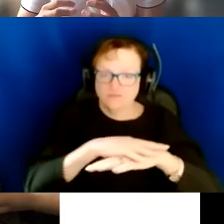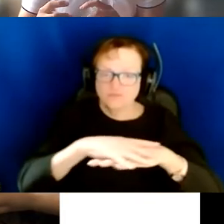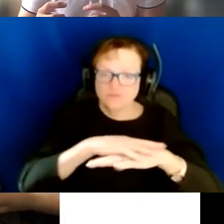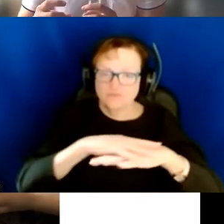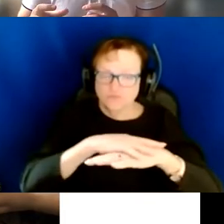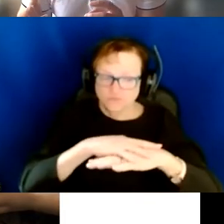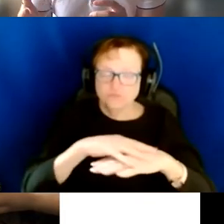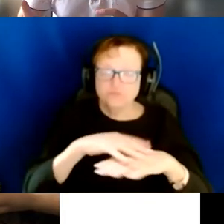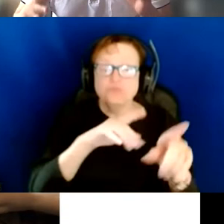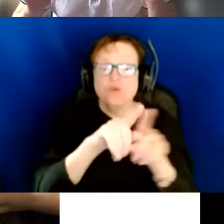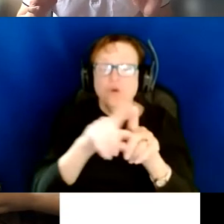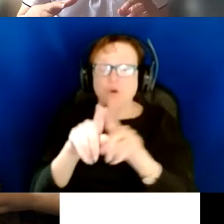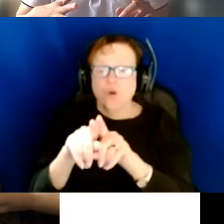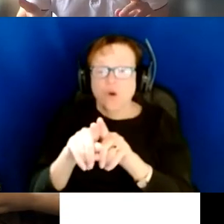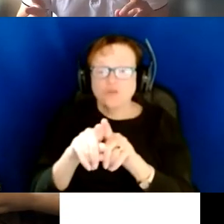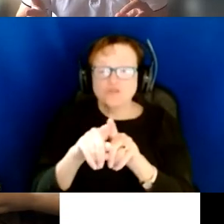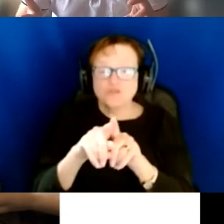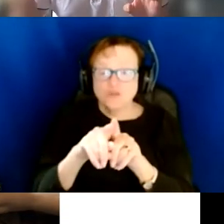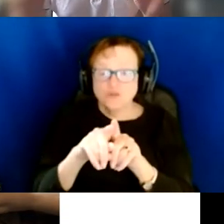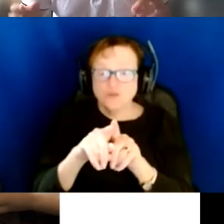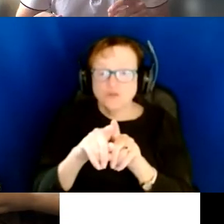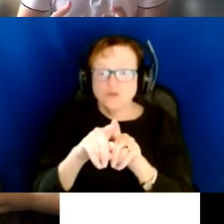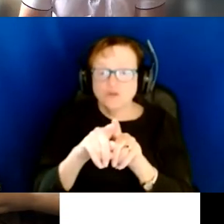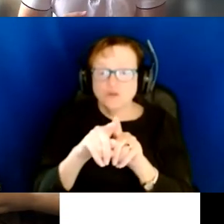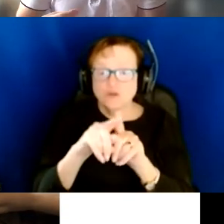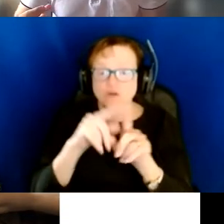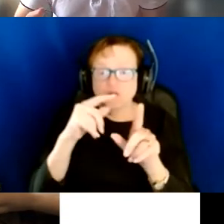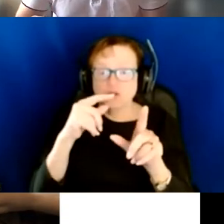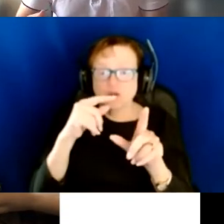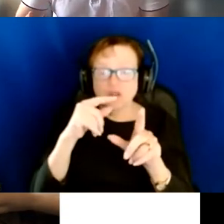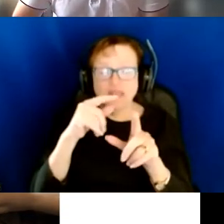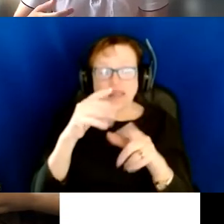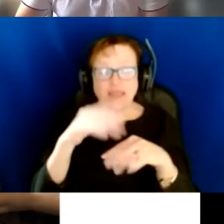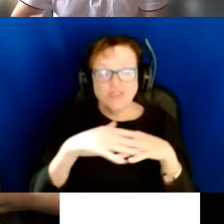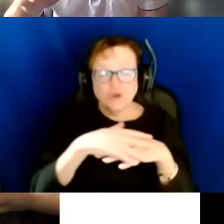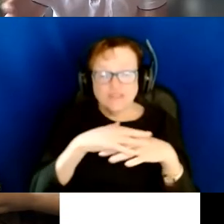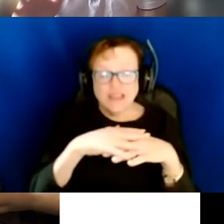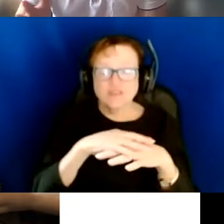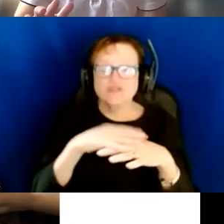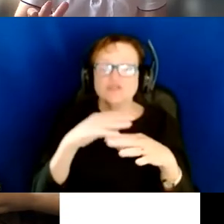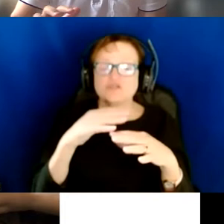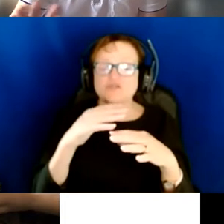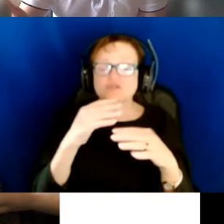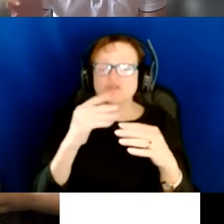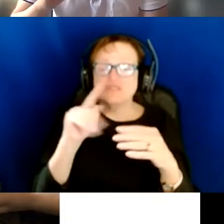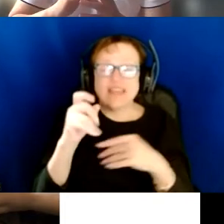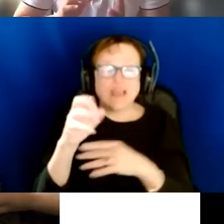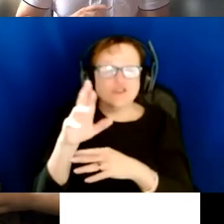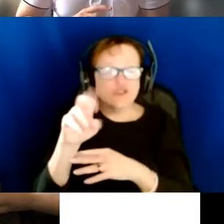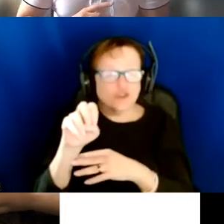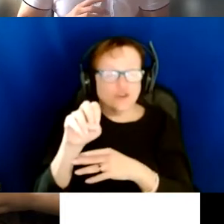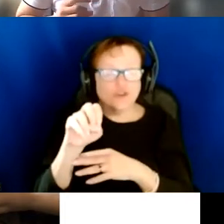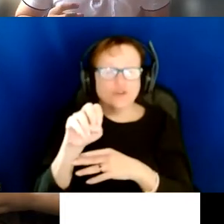the microstructure of its surface gives you texture sensation when you are stroking over that,